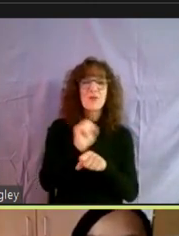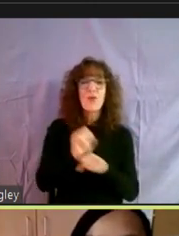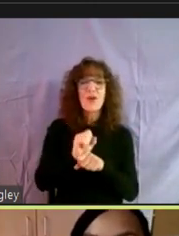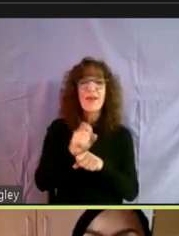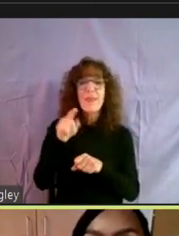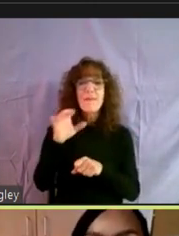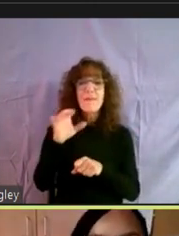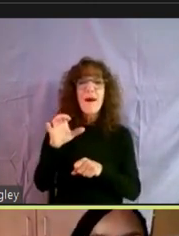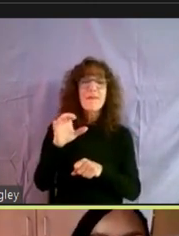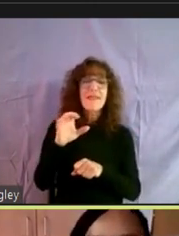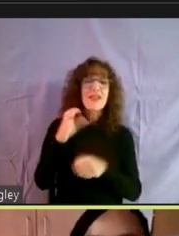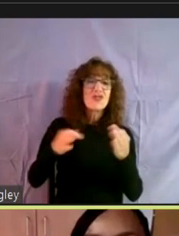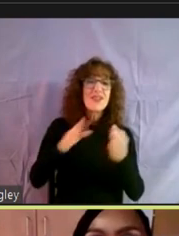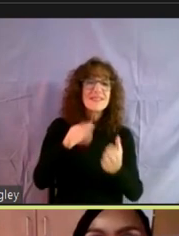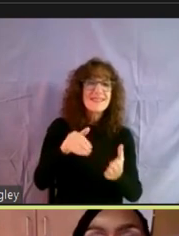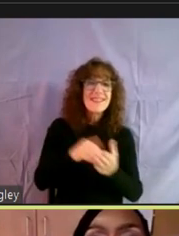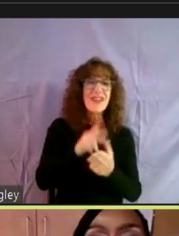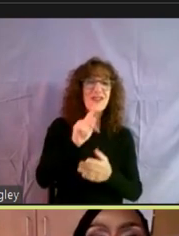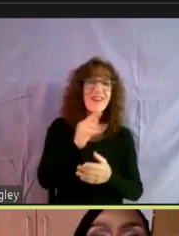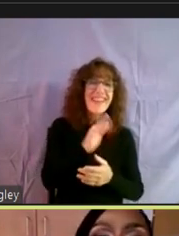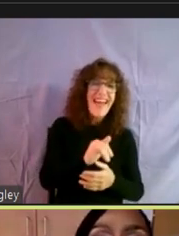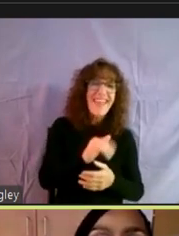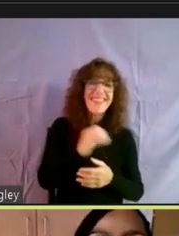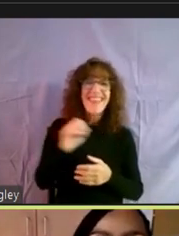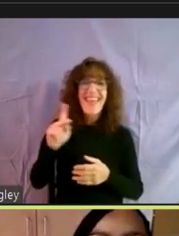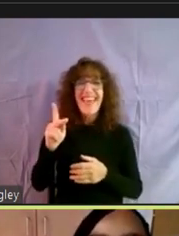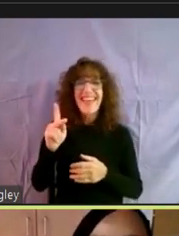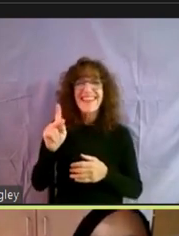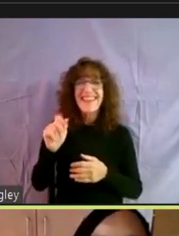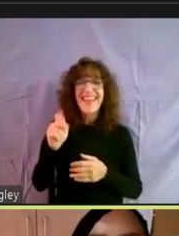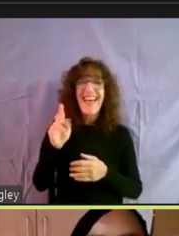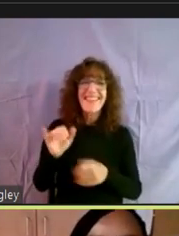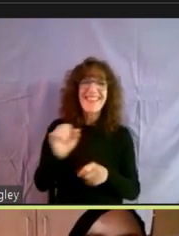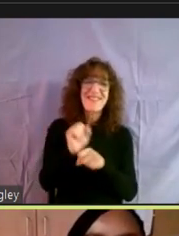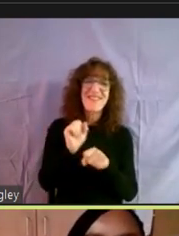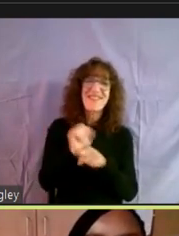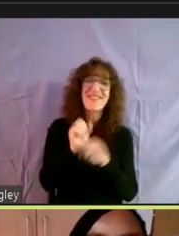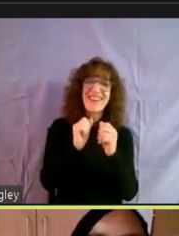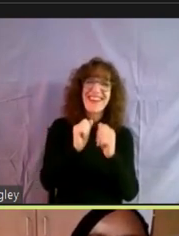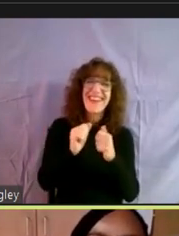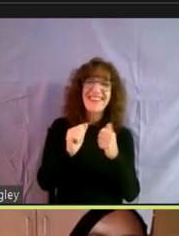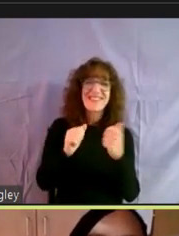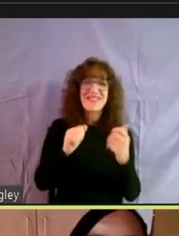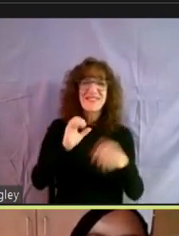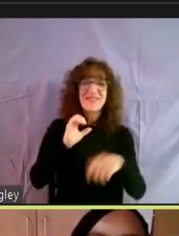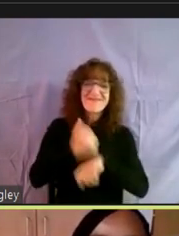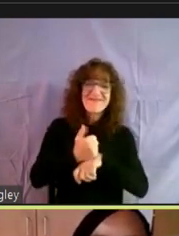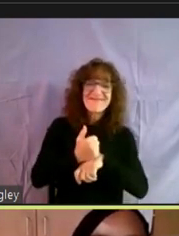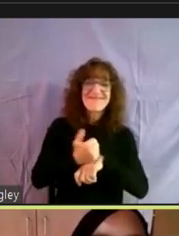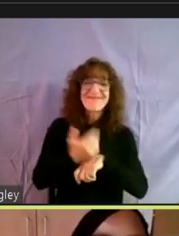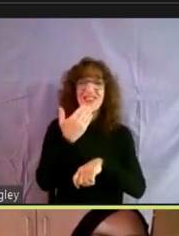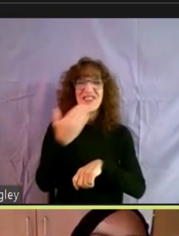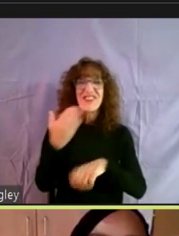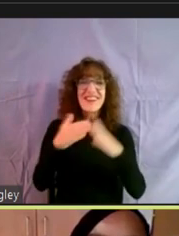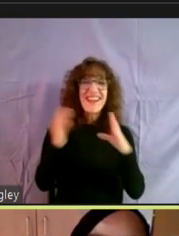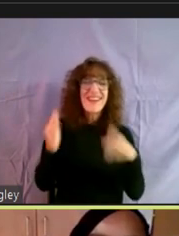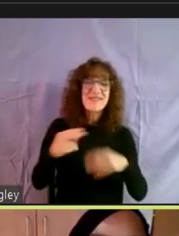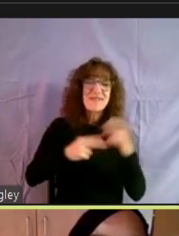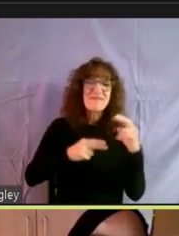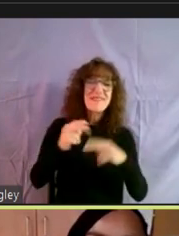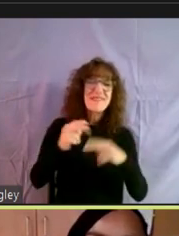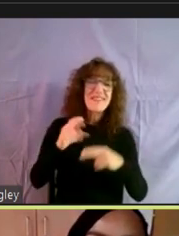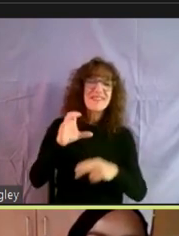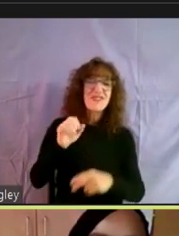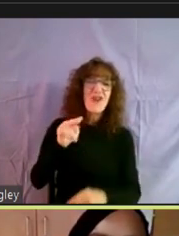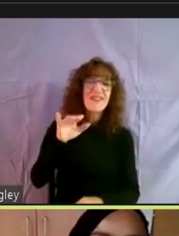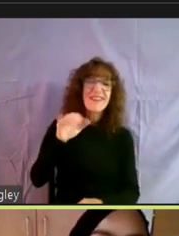Kathy and, uh, Kathy and Kathy were working to get, you know, quality homes built. Carnitra was working with families